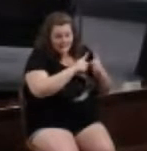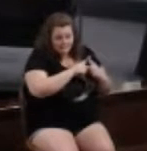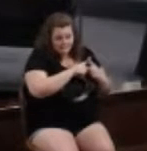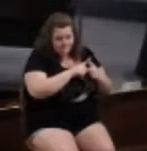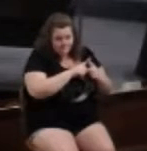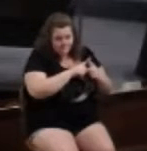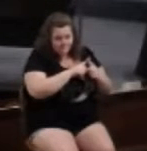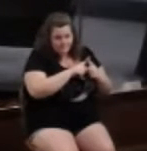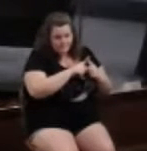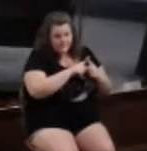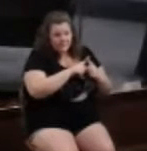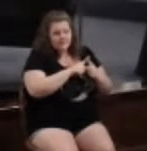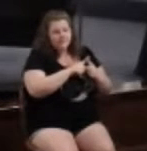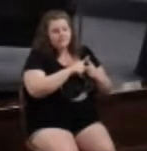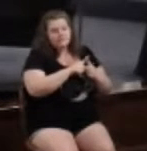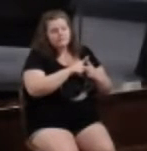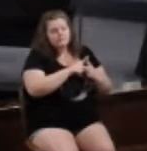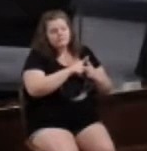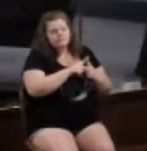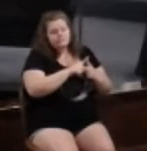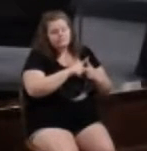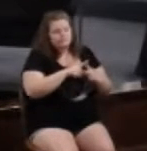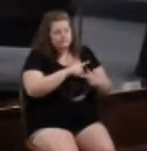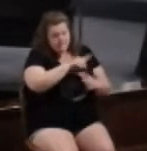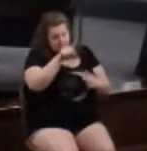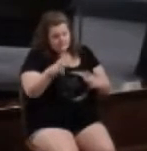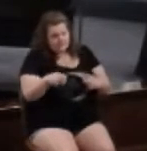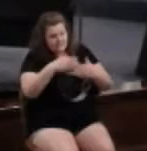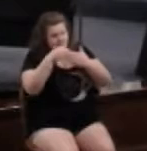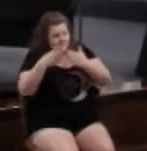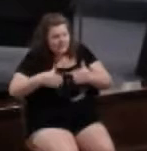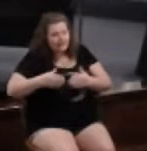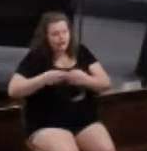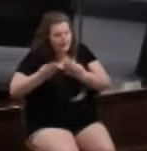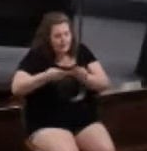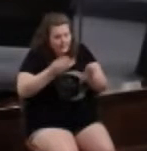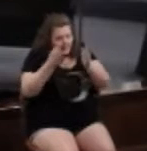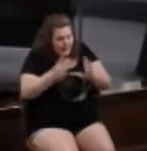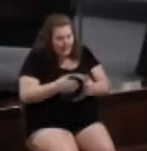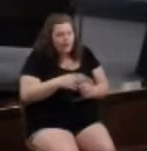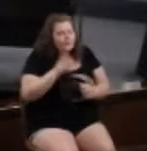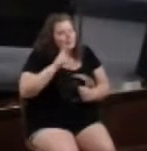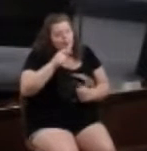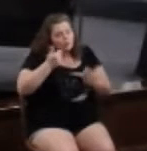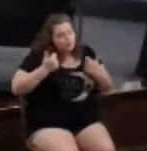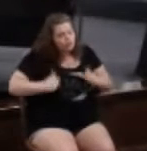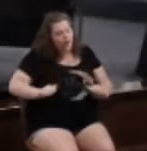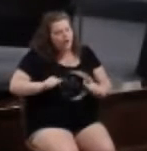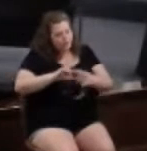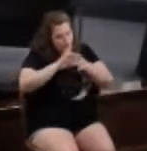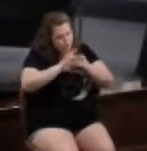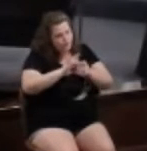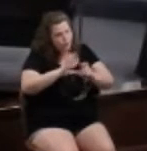these leaders, these mediators, these people that are trying to restore the church, this unity,